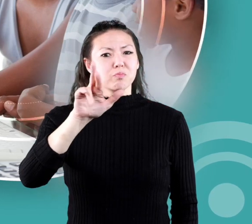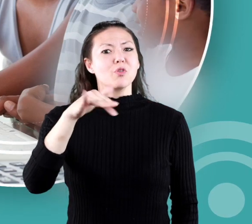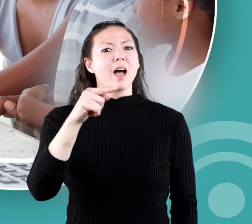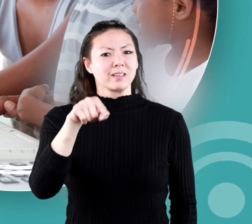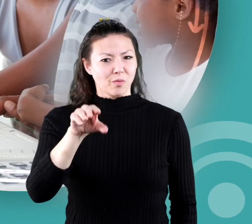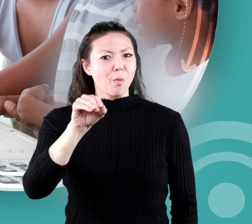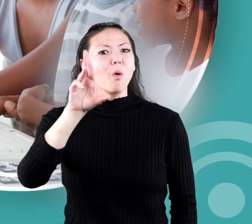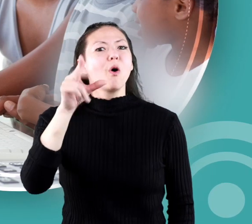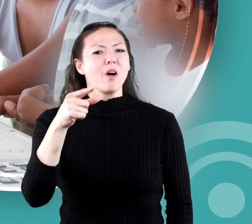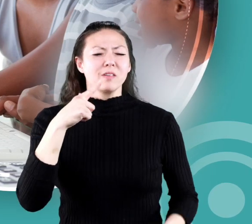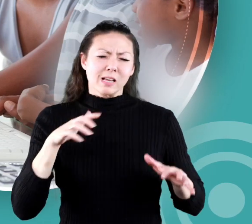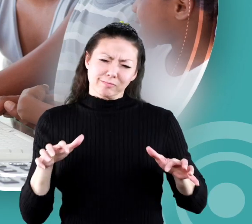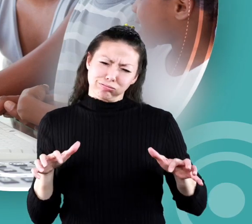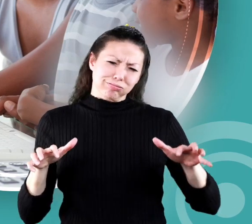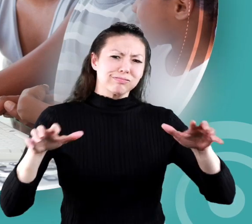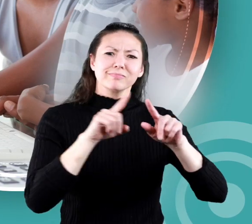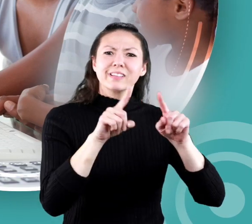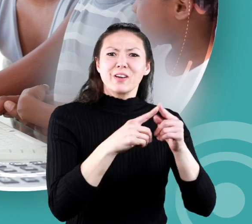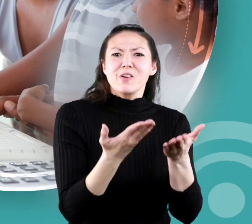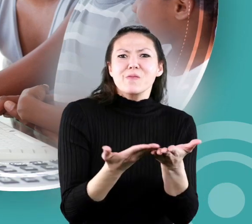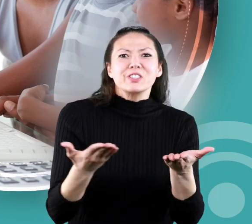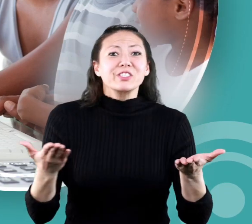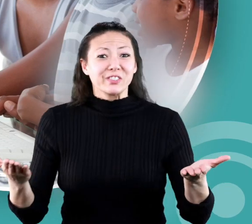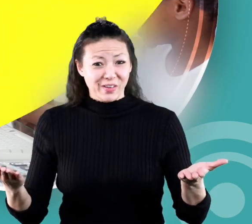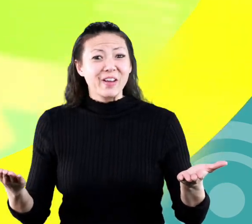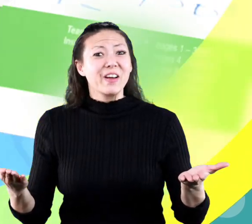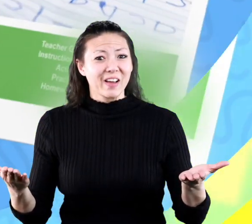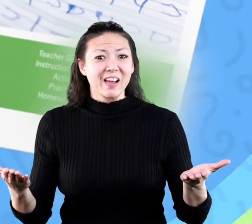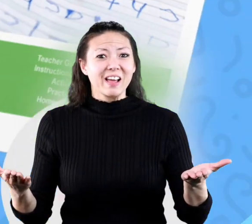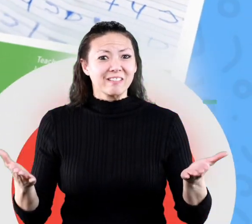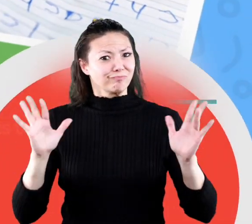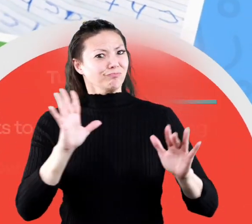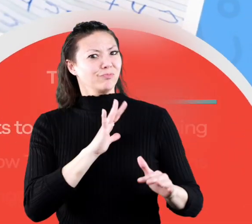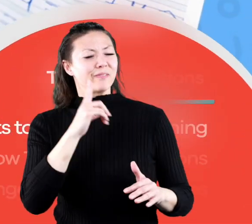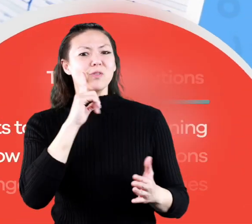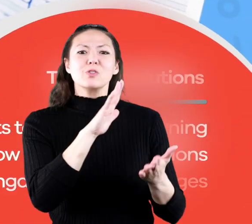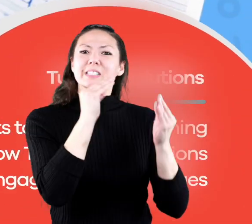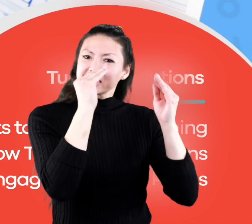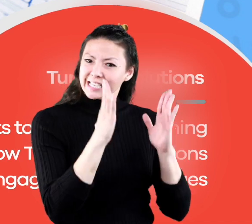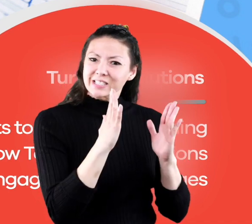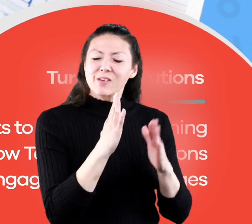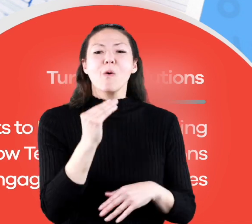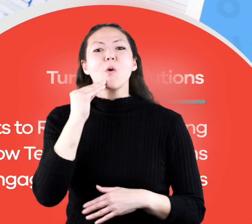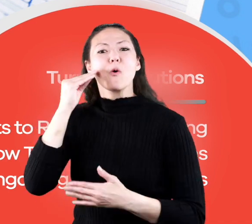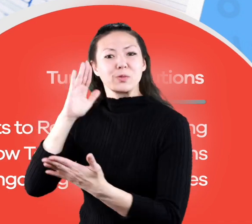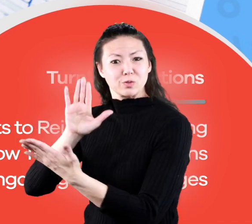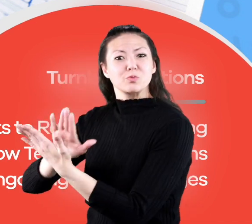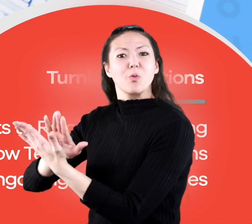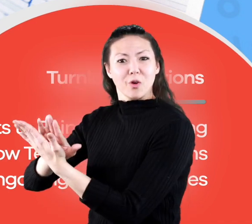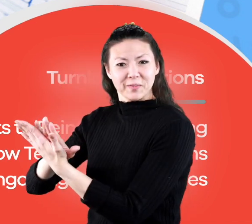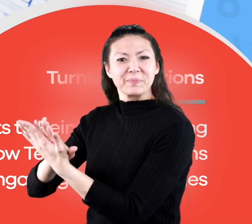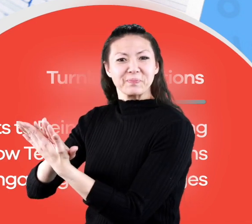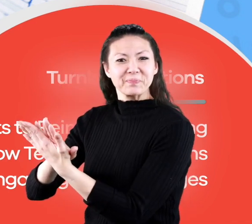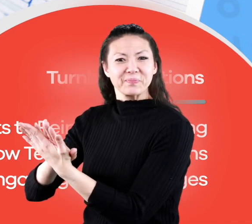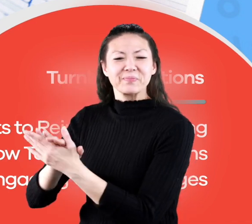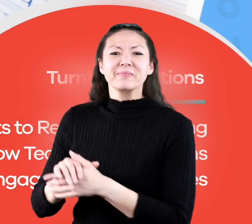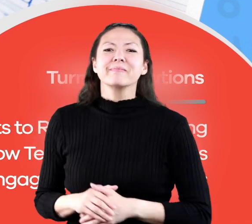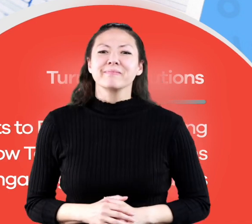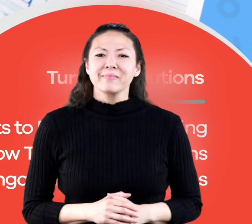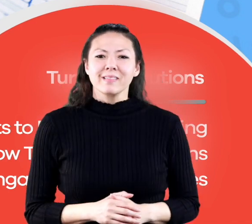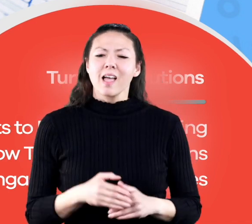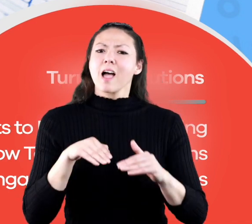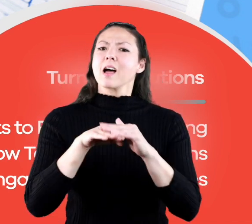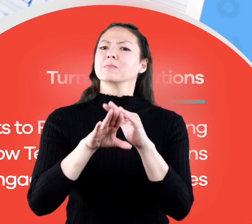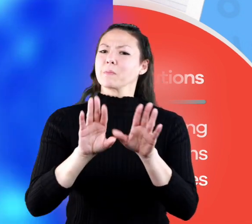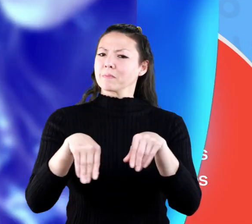.org for thousands of free resources resources and turnkey solutions for teachers and homeschoolers